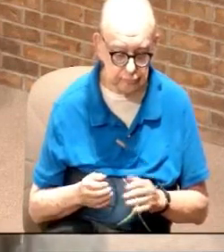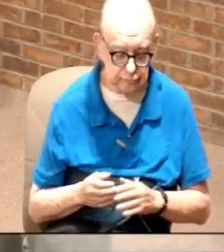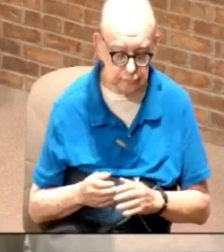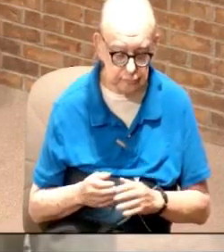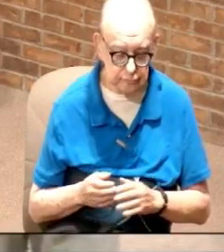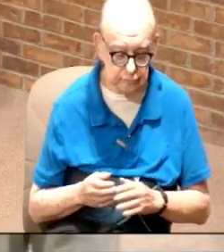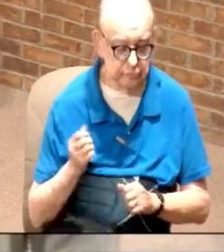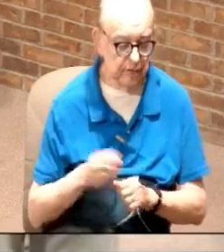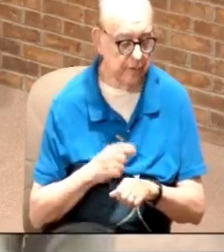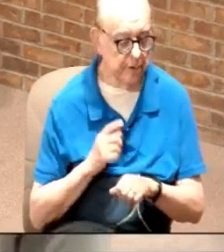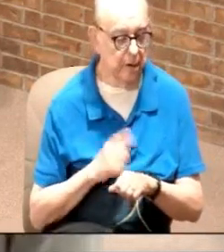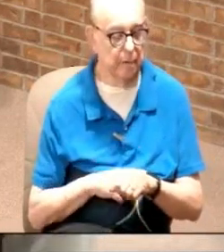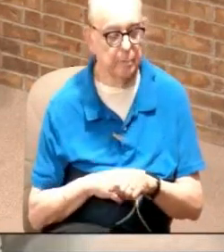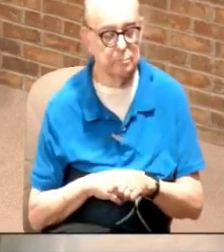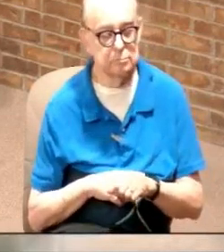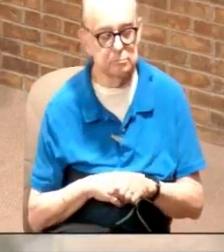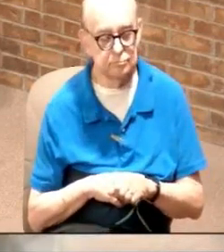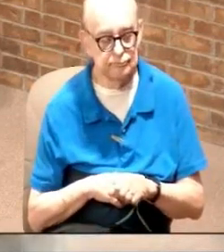every time